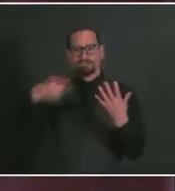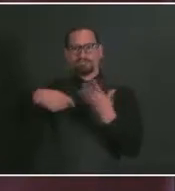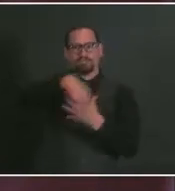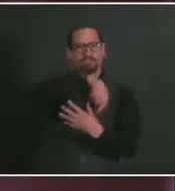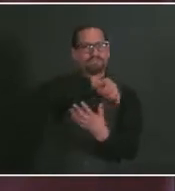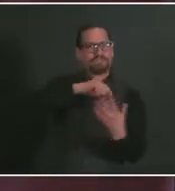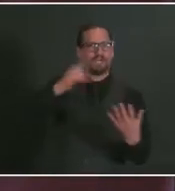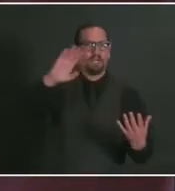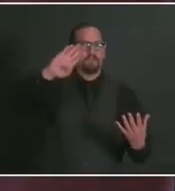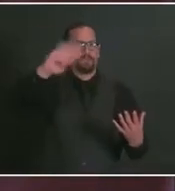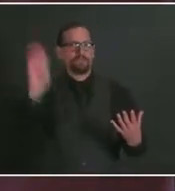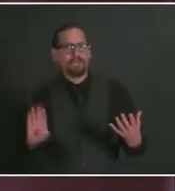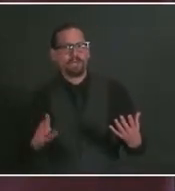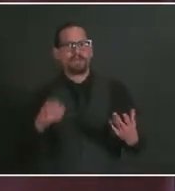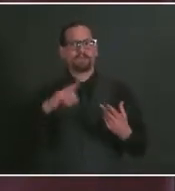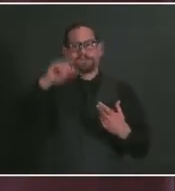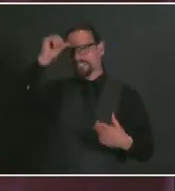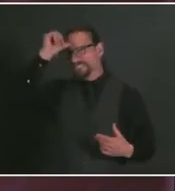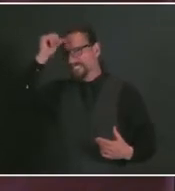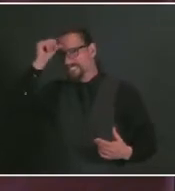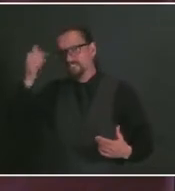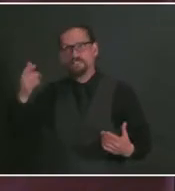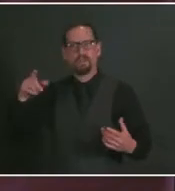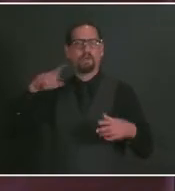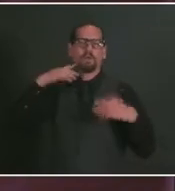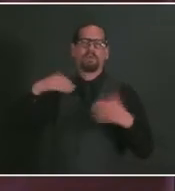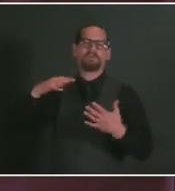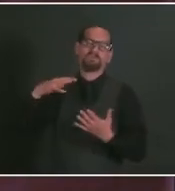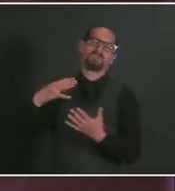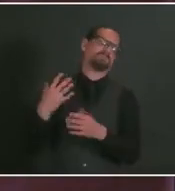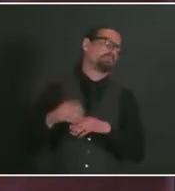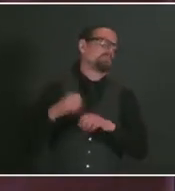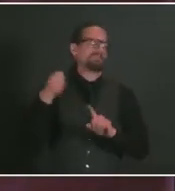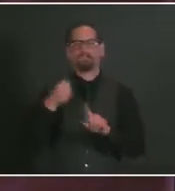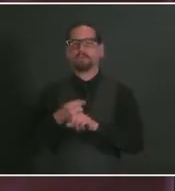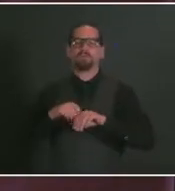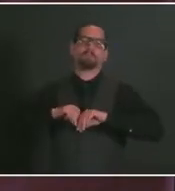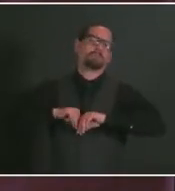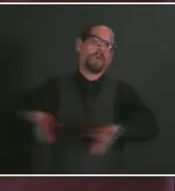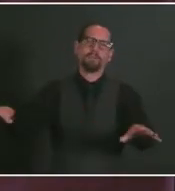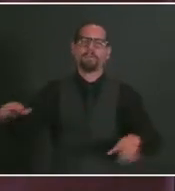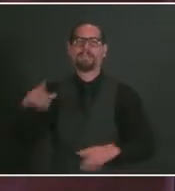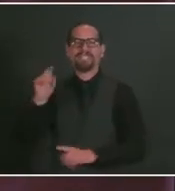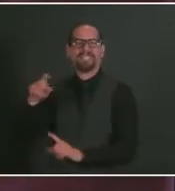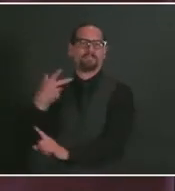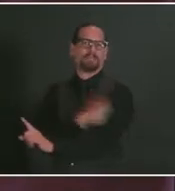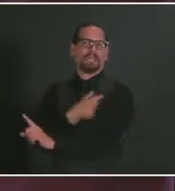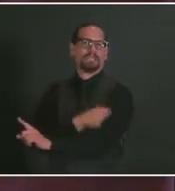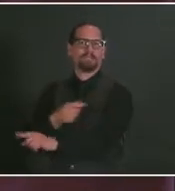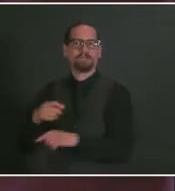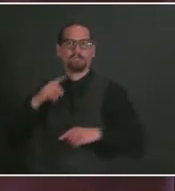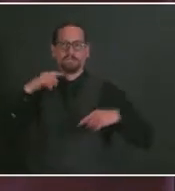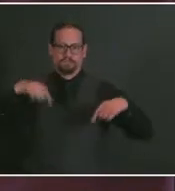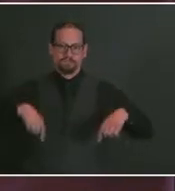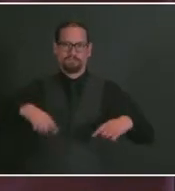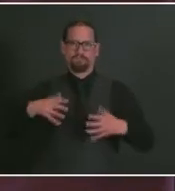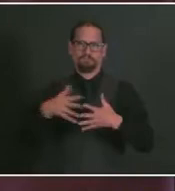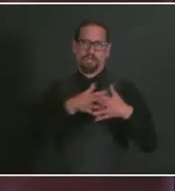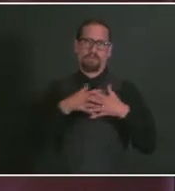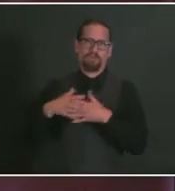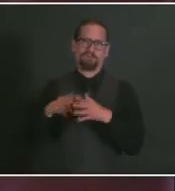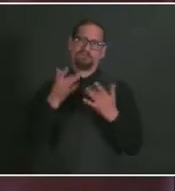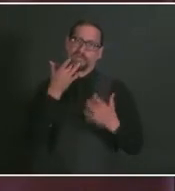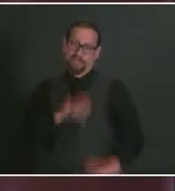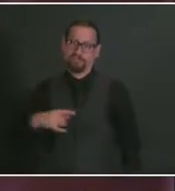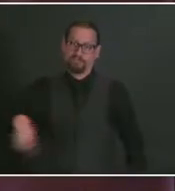incredible human crisis in those areas. So we are lucky to be in this country with the vaccines that we have, which are effective. And we're also fortunate,